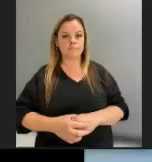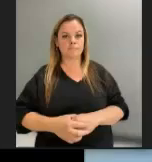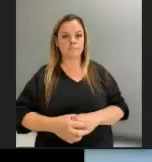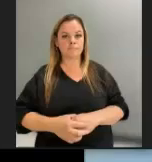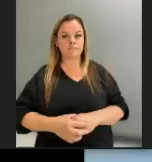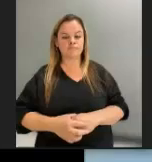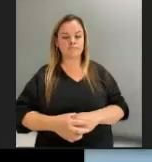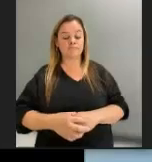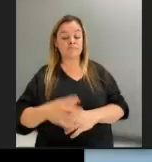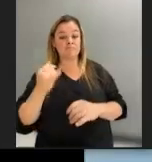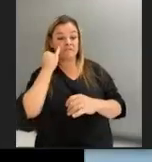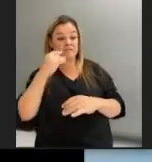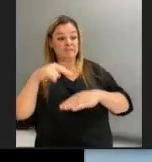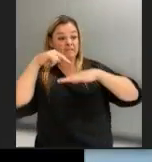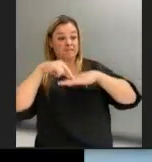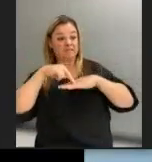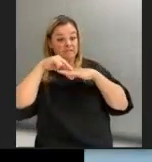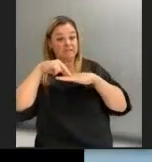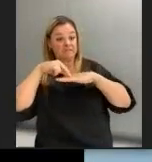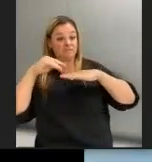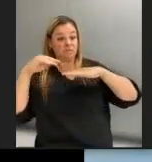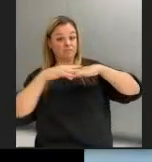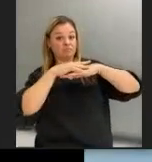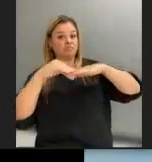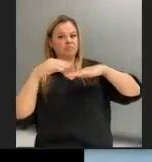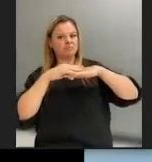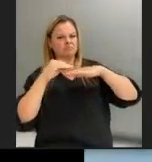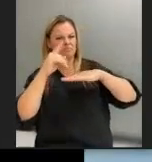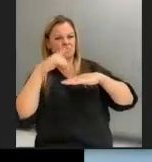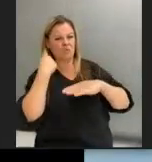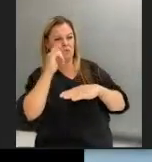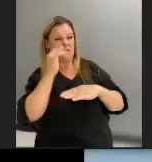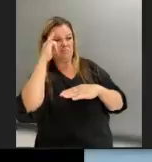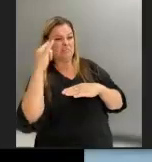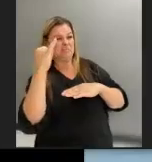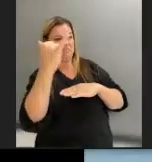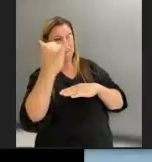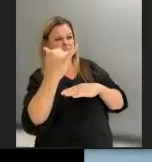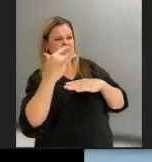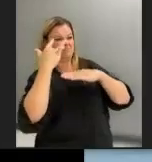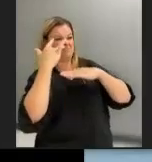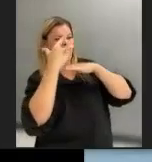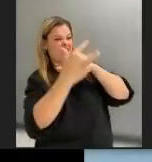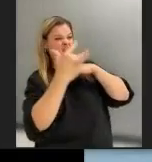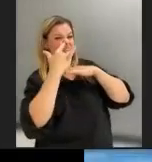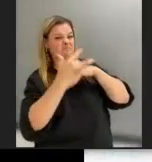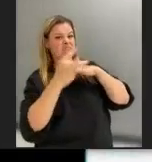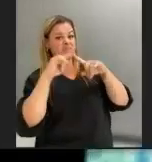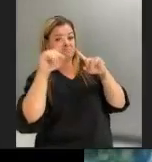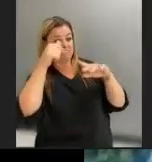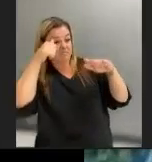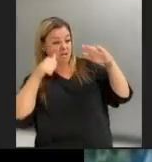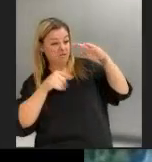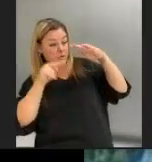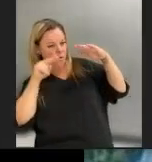Standing at the shore, the ocean looks endless and empty. But below the surface, the